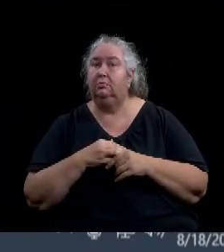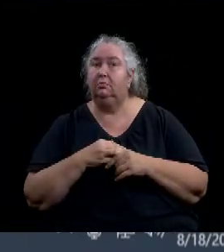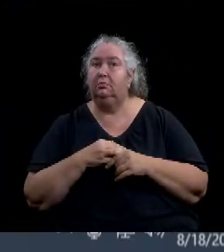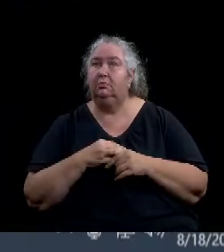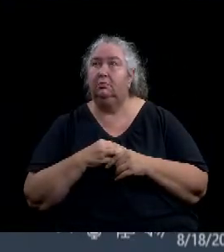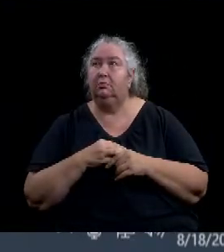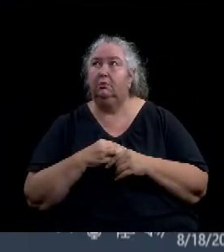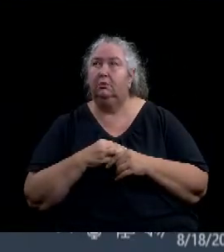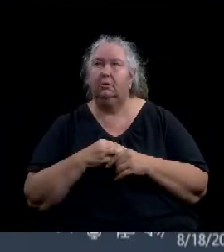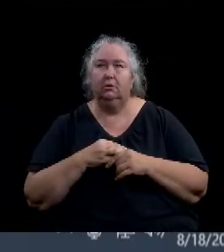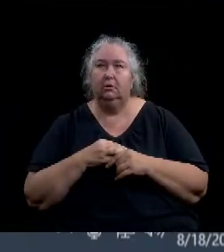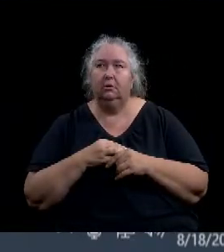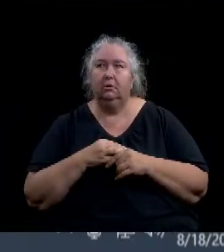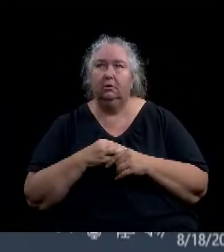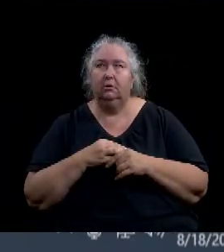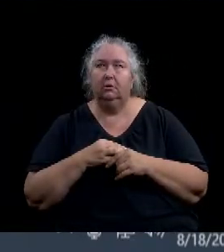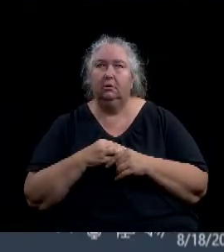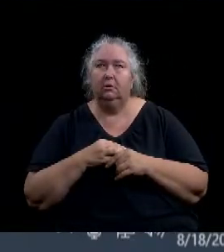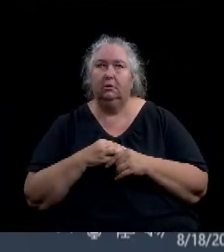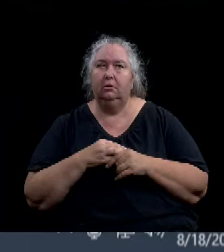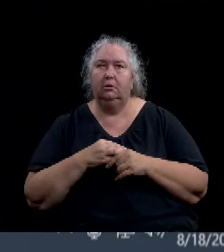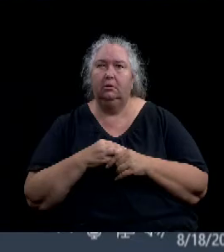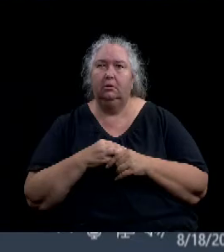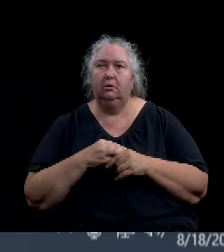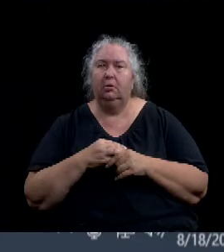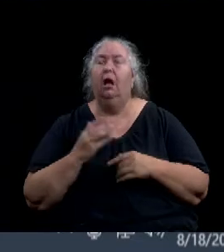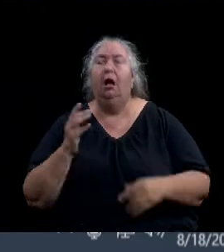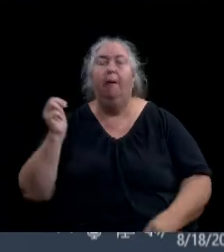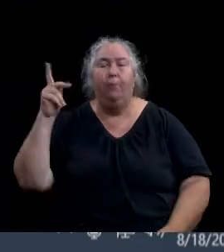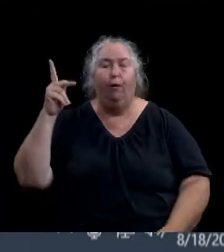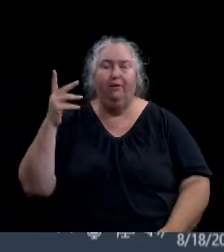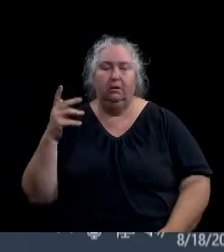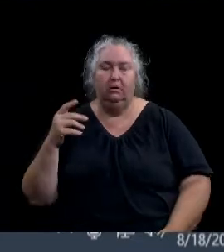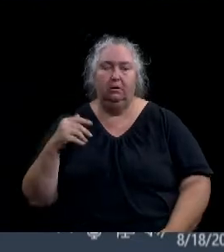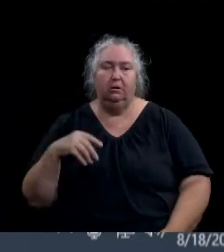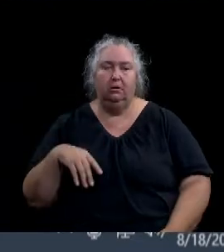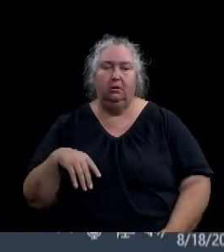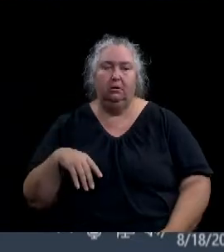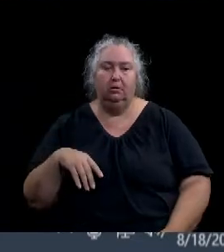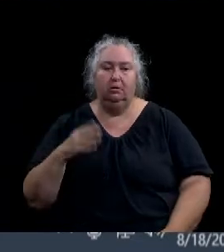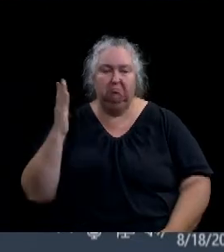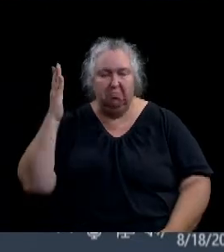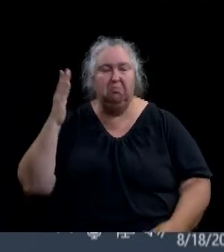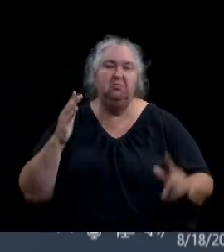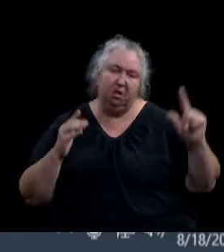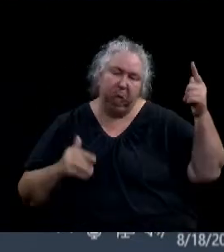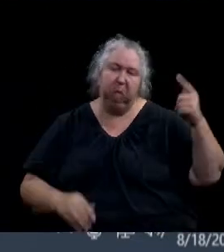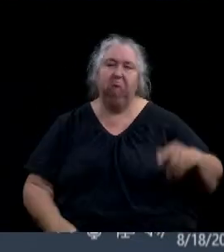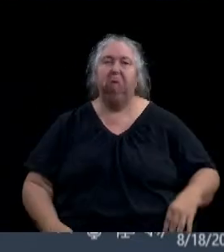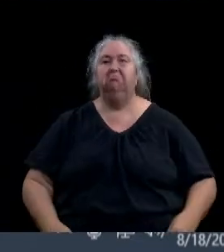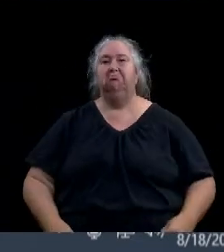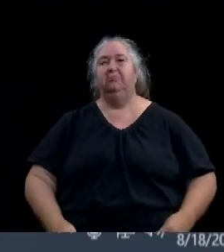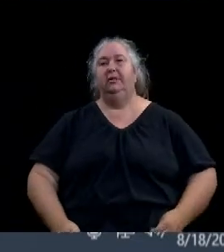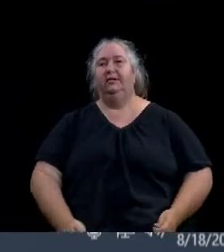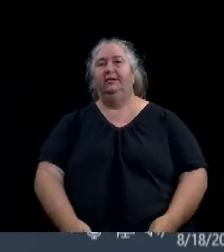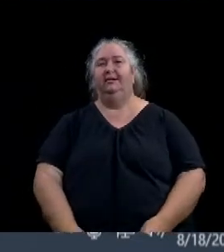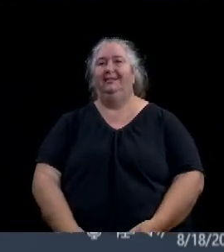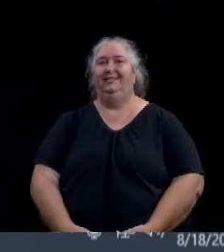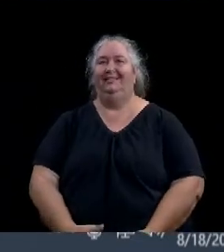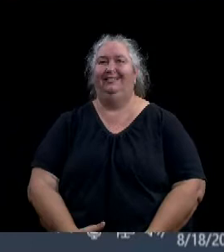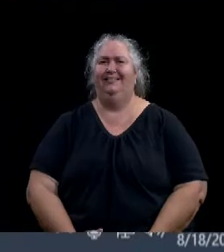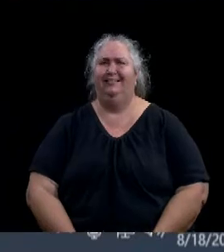I'll move for approval. Second. Any discussion? Please follow the council.